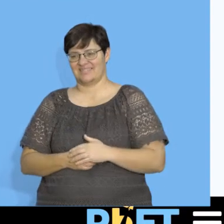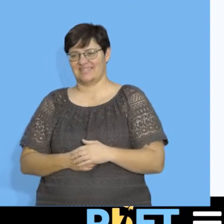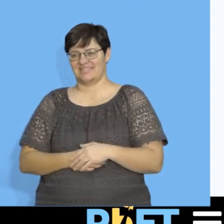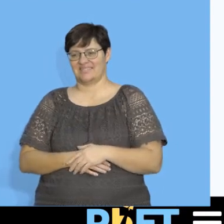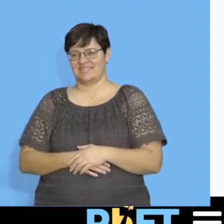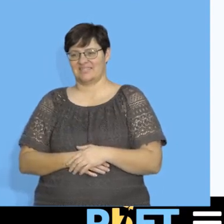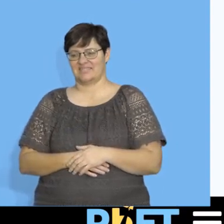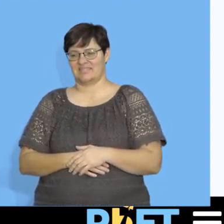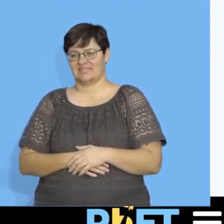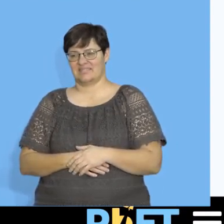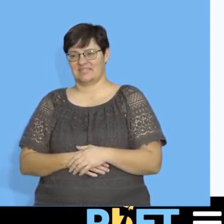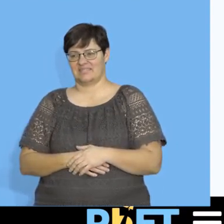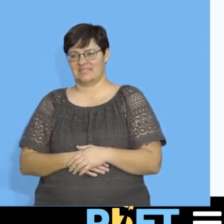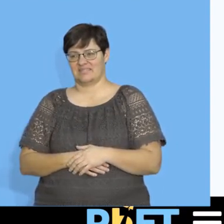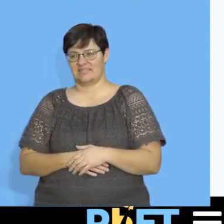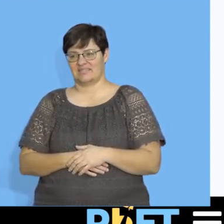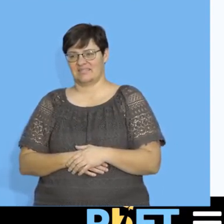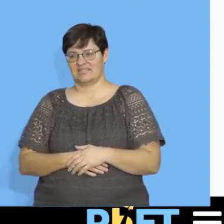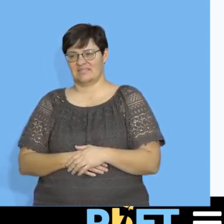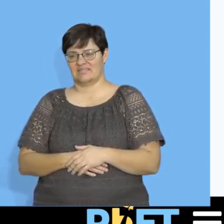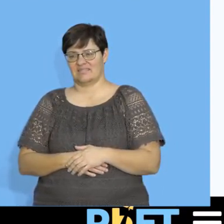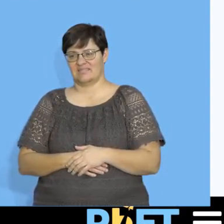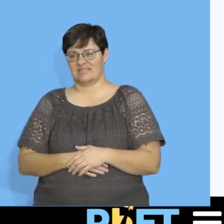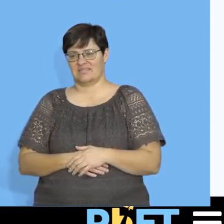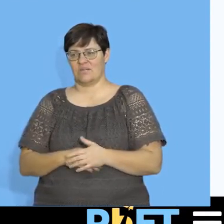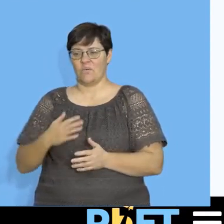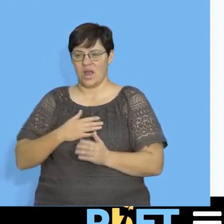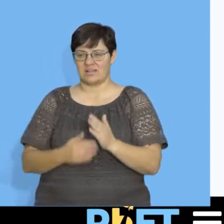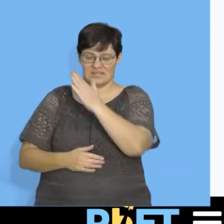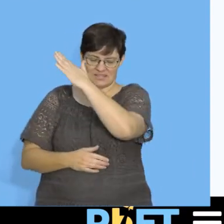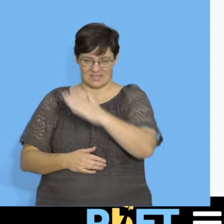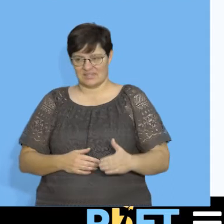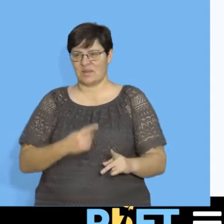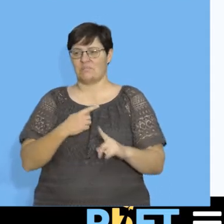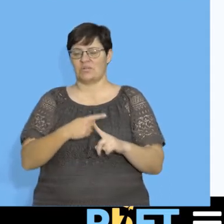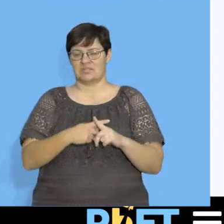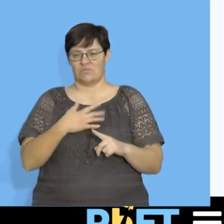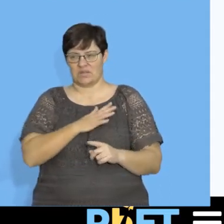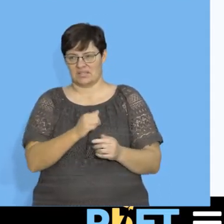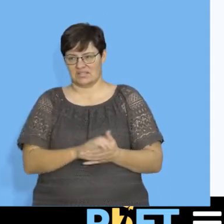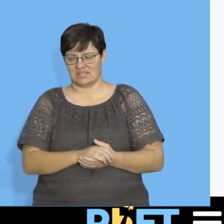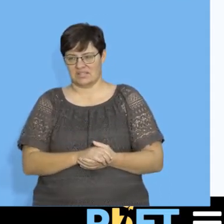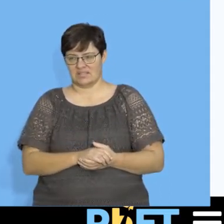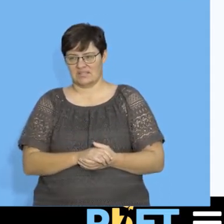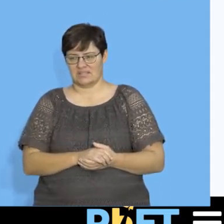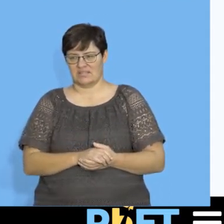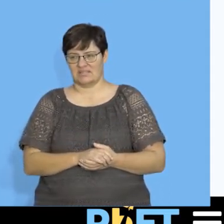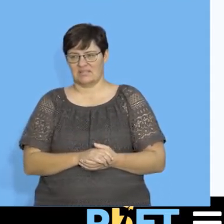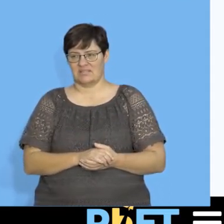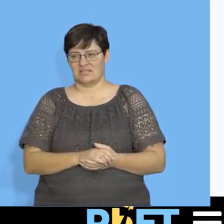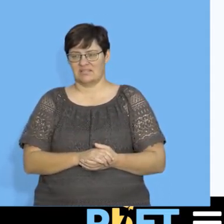lines this way. Let's do that. Let's do that because I can get a straight line, which is positive. Can you see that?